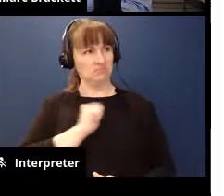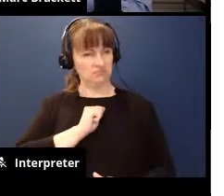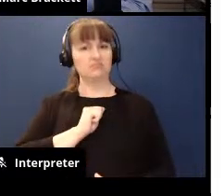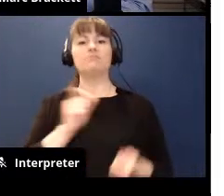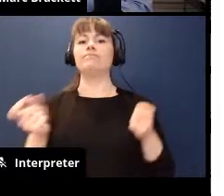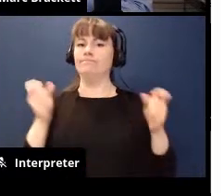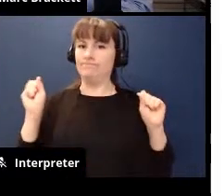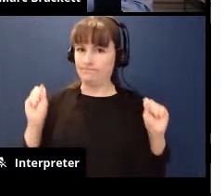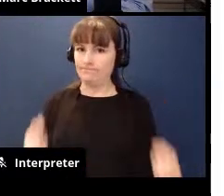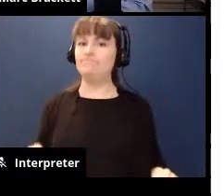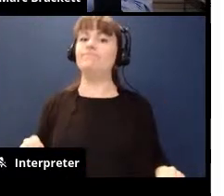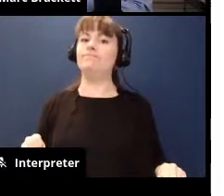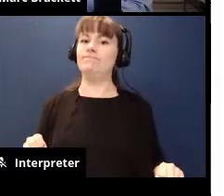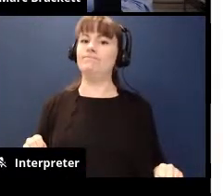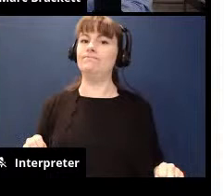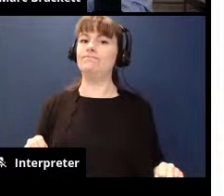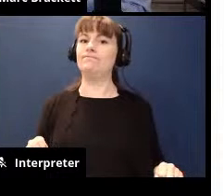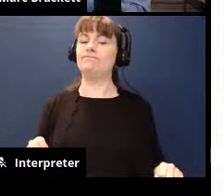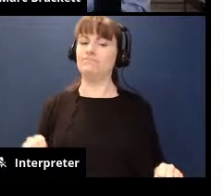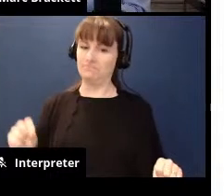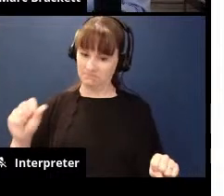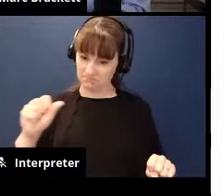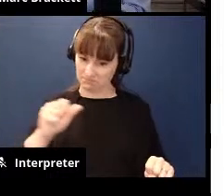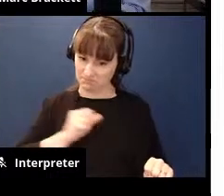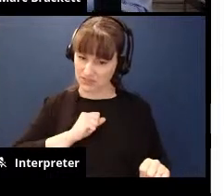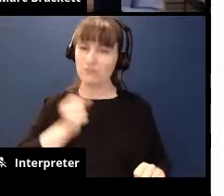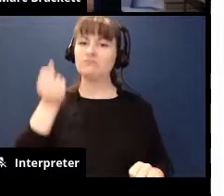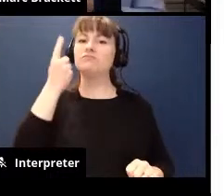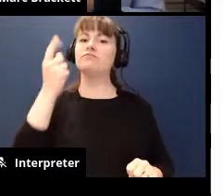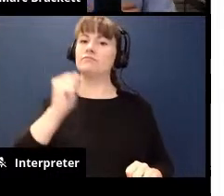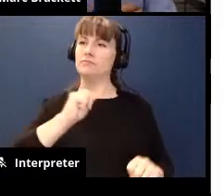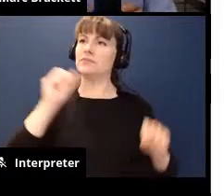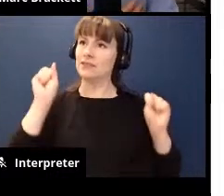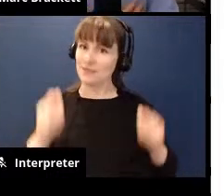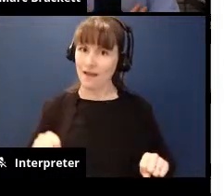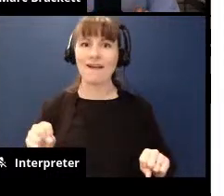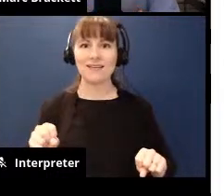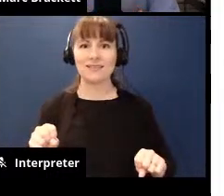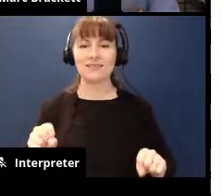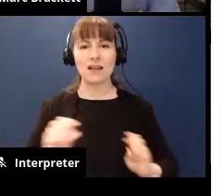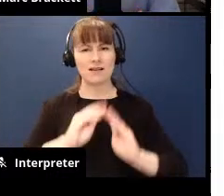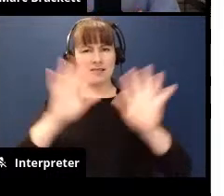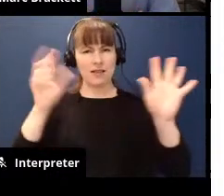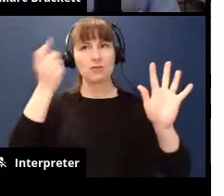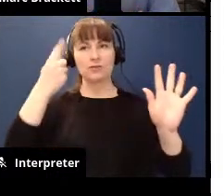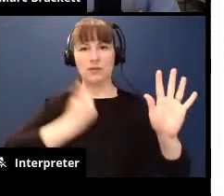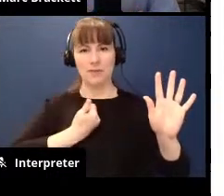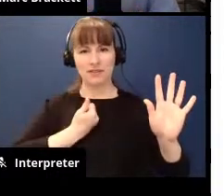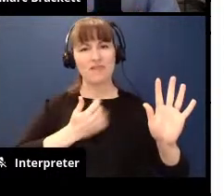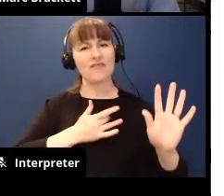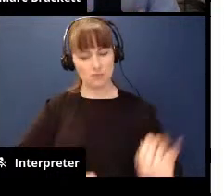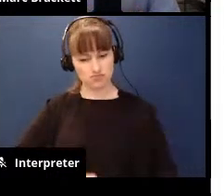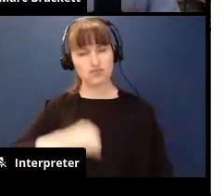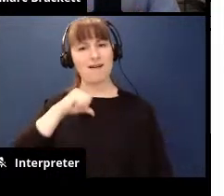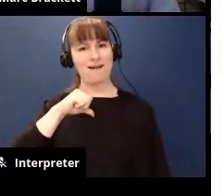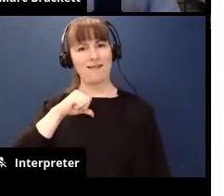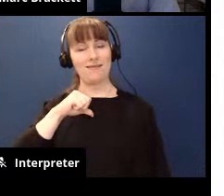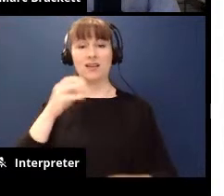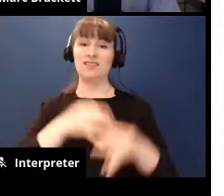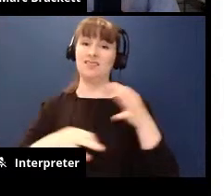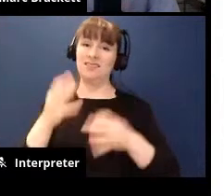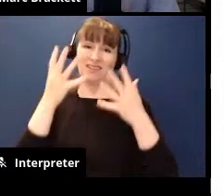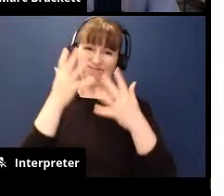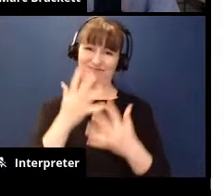and um and clarity um and pride in who they are as opposed to what happens